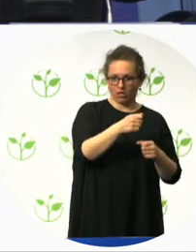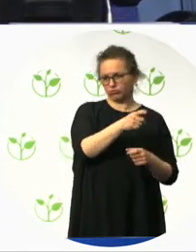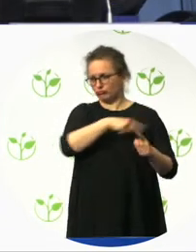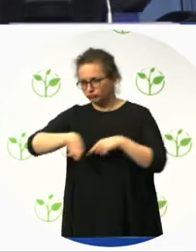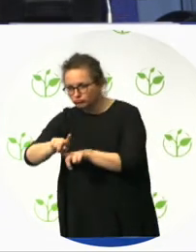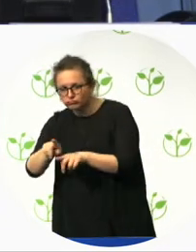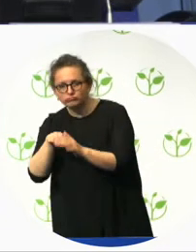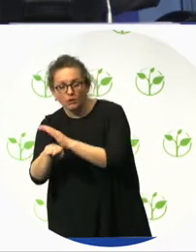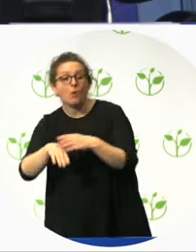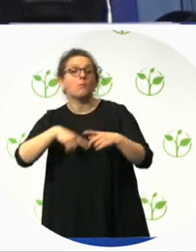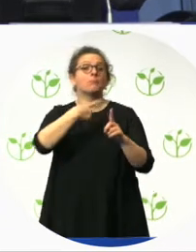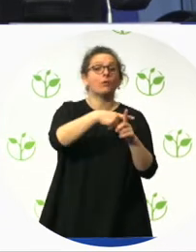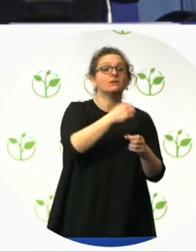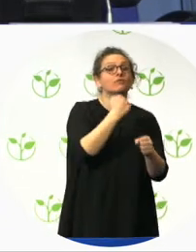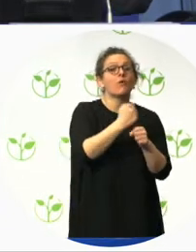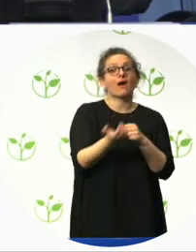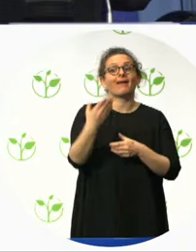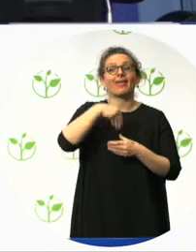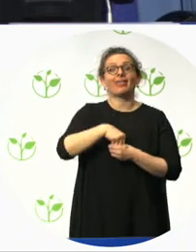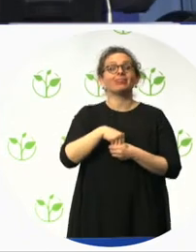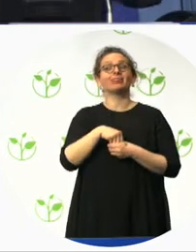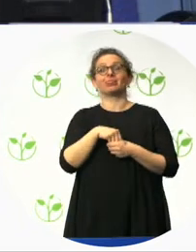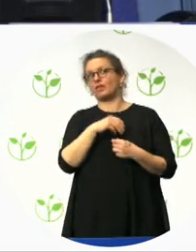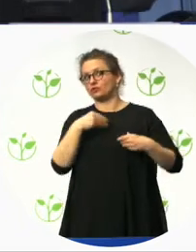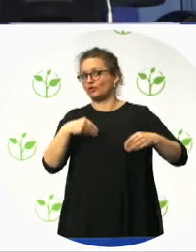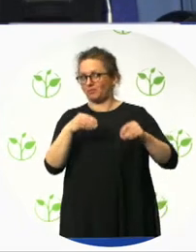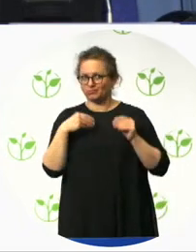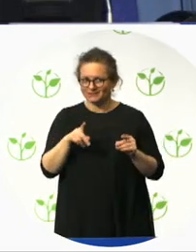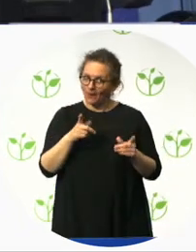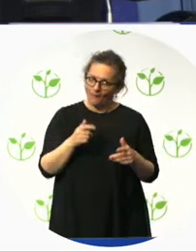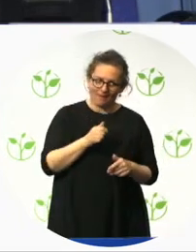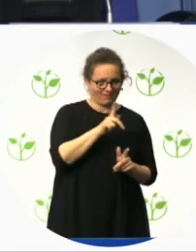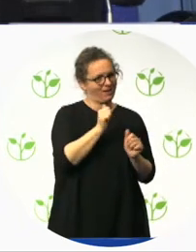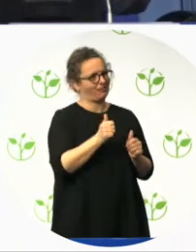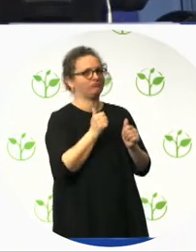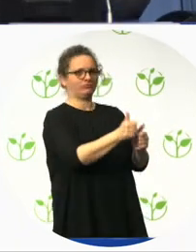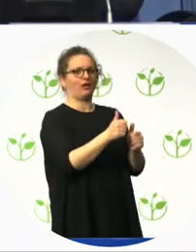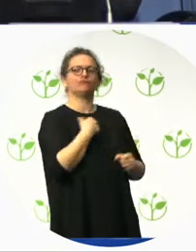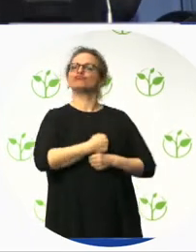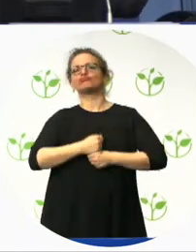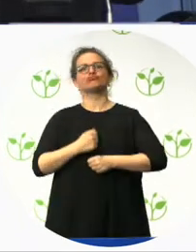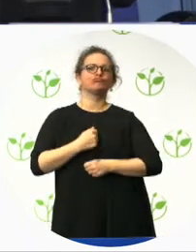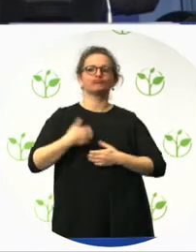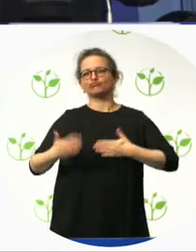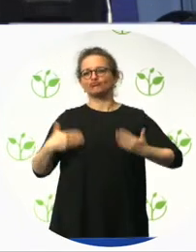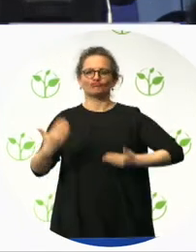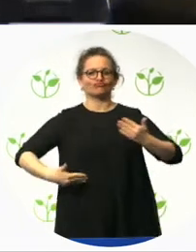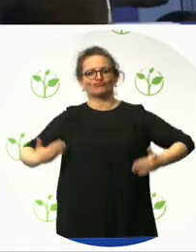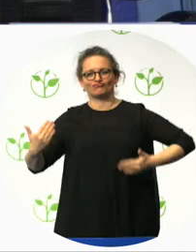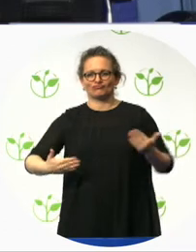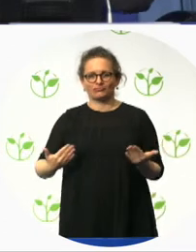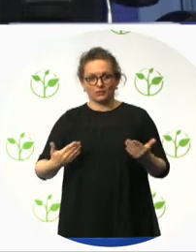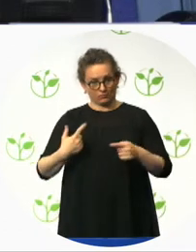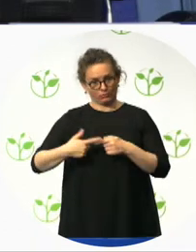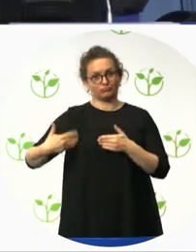And also, we test, as I said, we test the shop continuously by